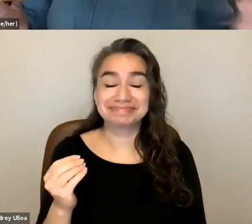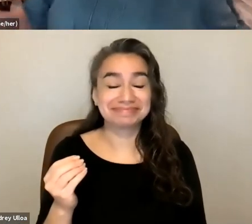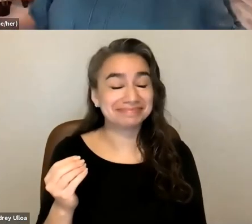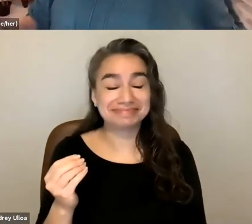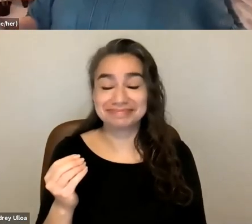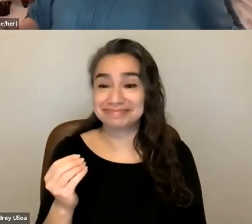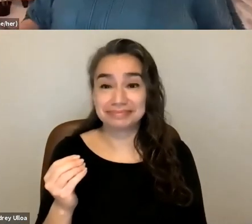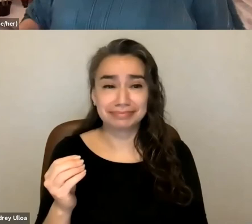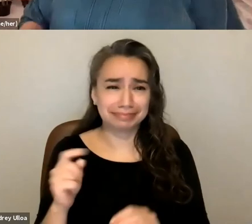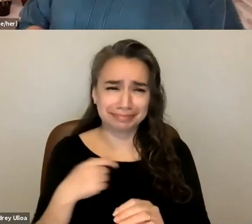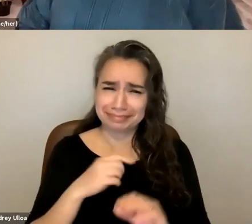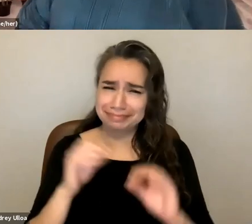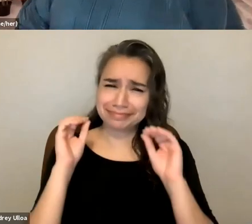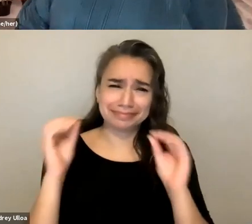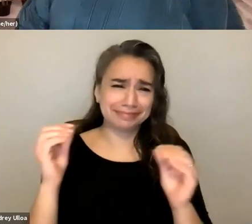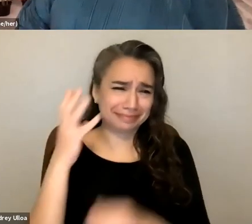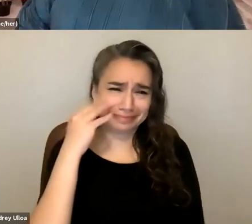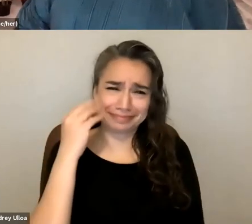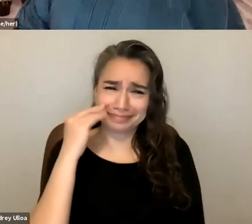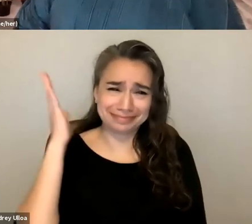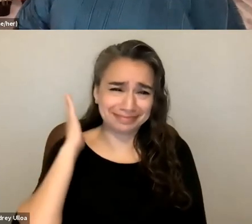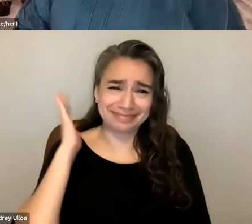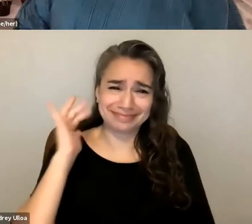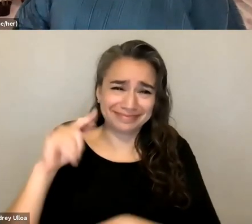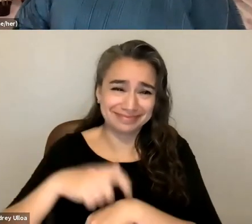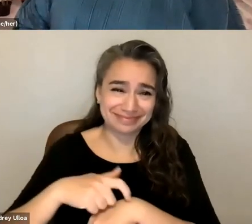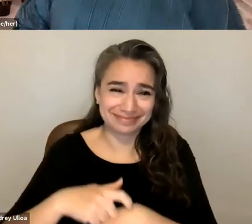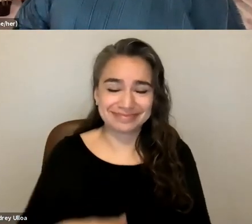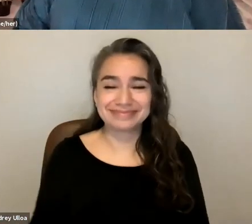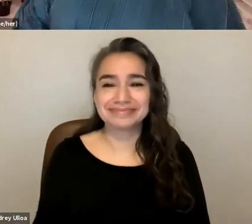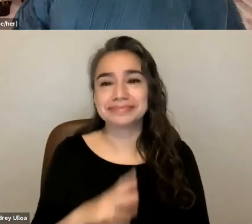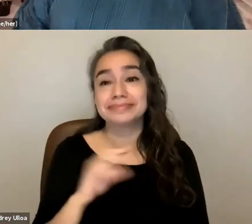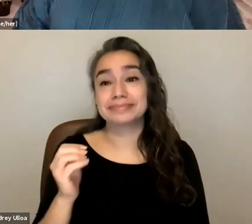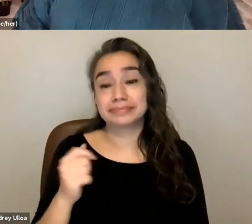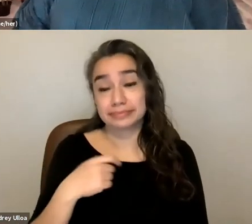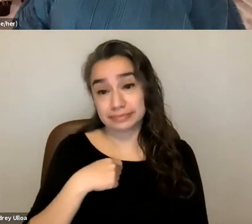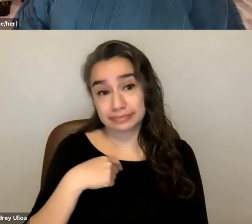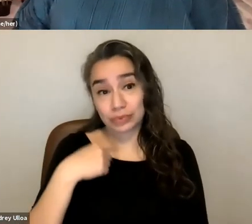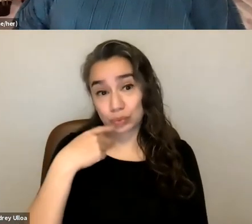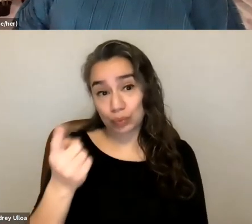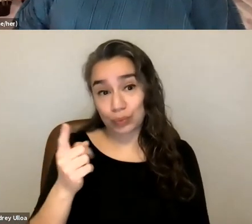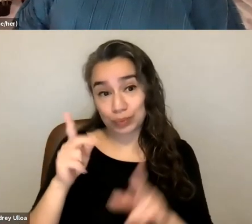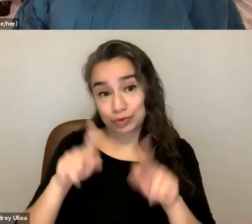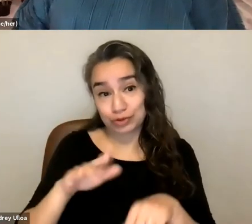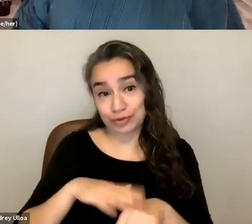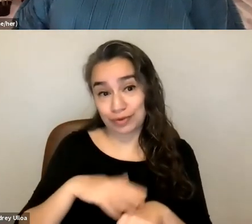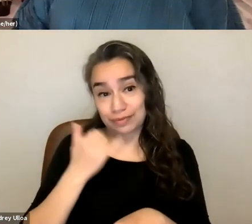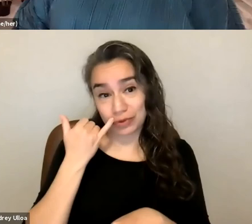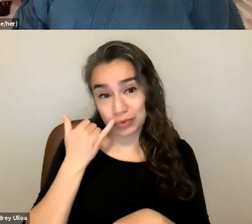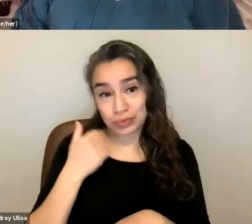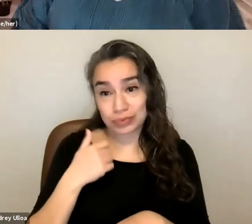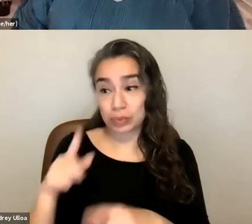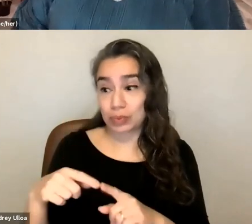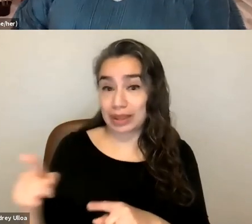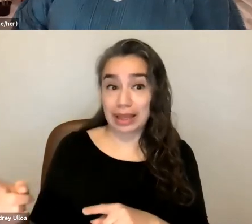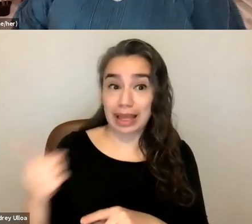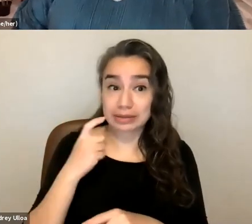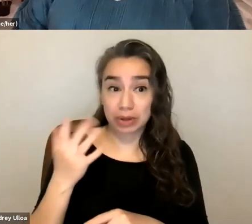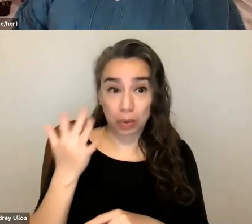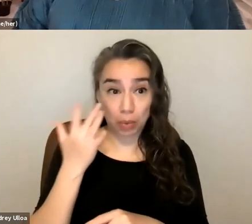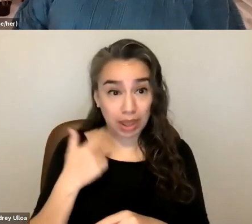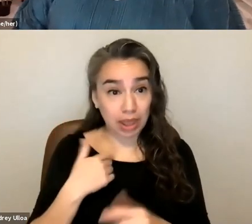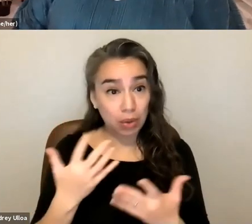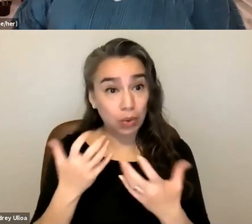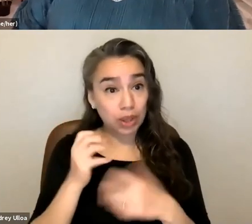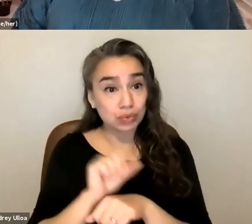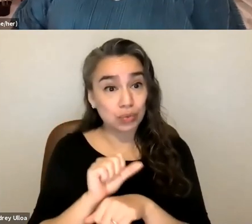zero experience and um i said to the person on the phone when they asked me why i wanted to work